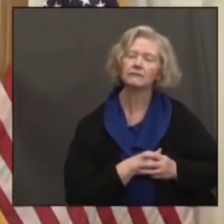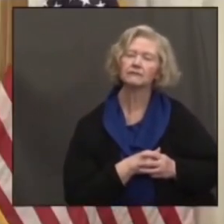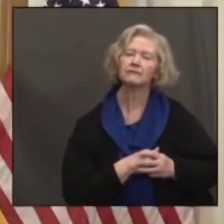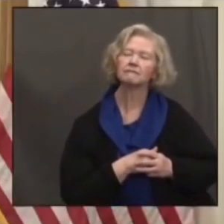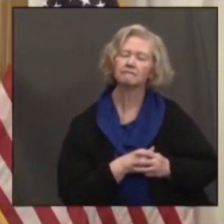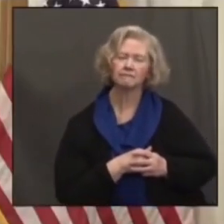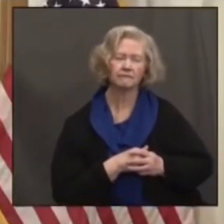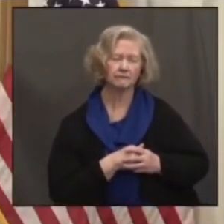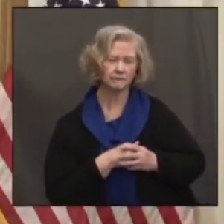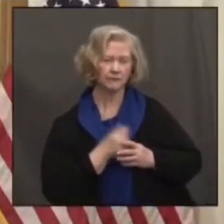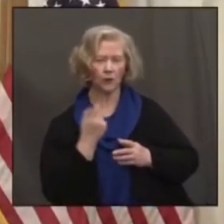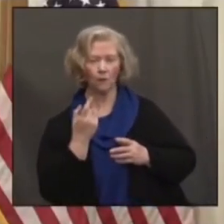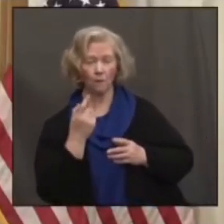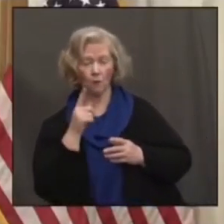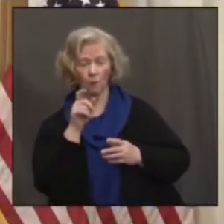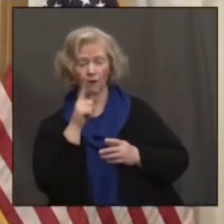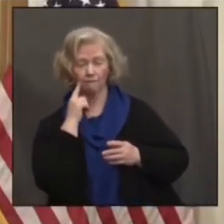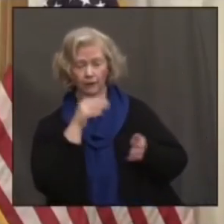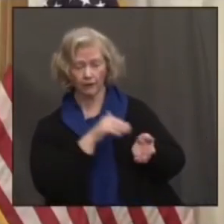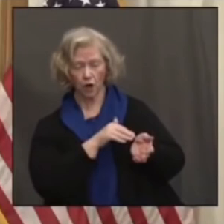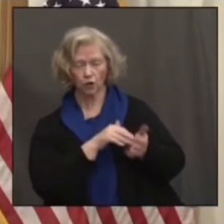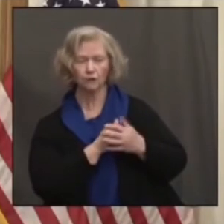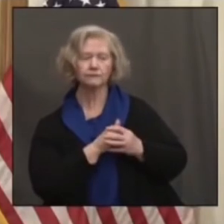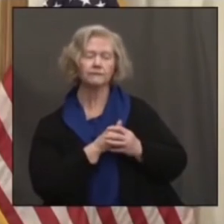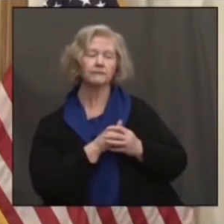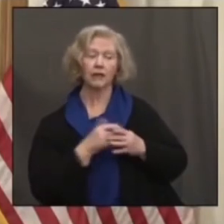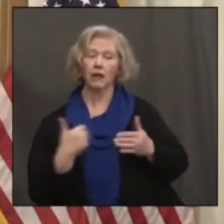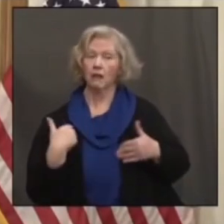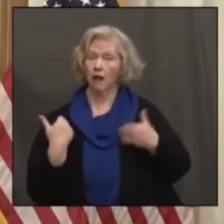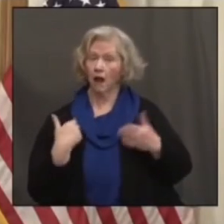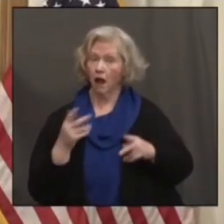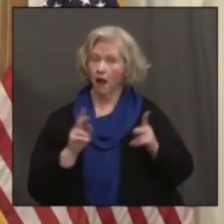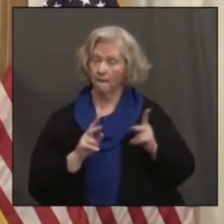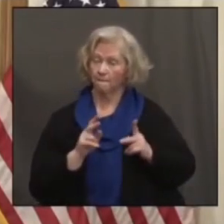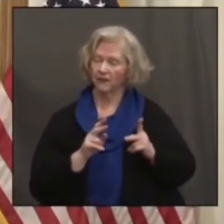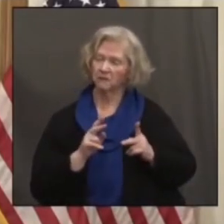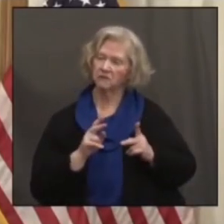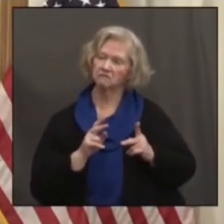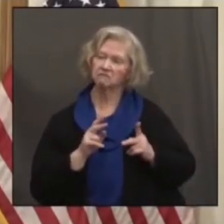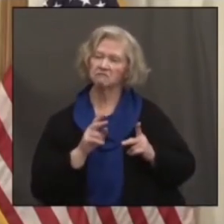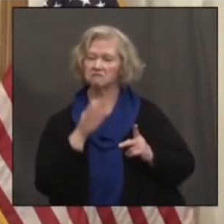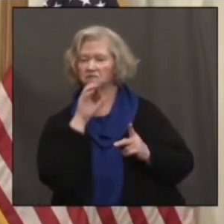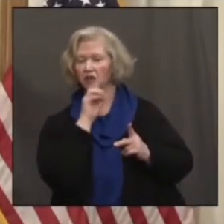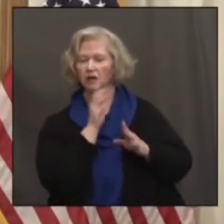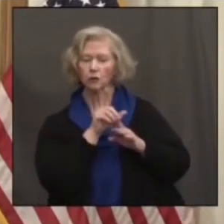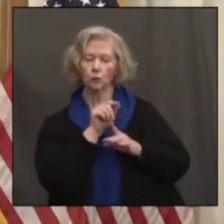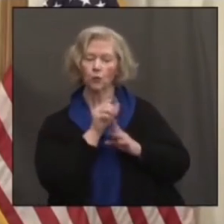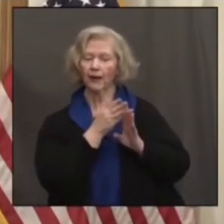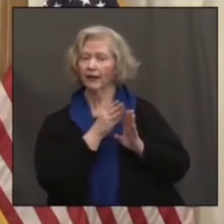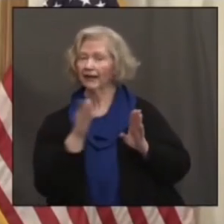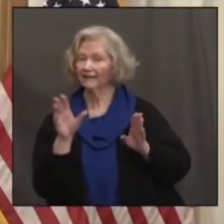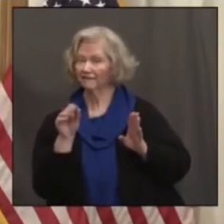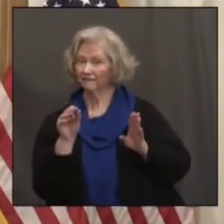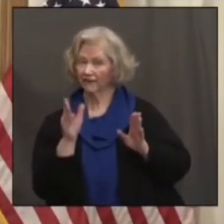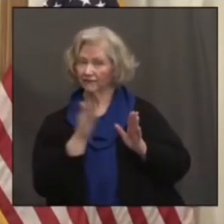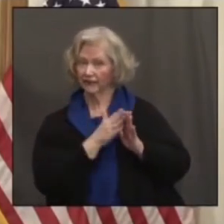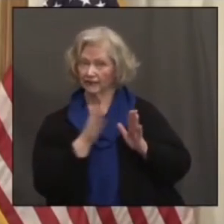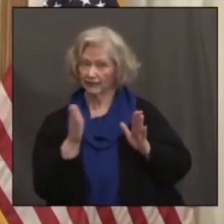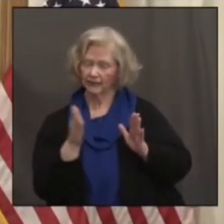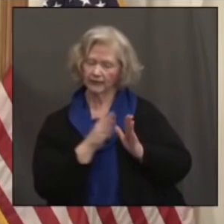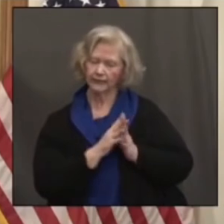I have one more for Dr. Koh. With younger people, around 20 to 50, seem to be